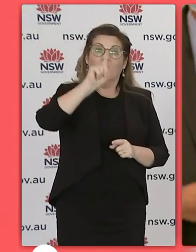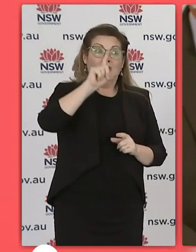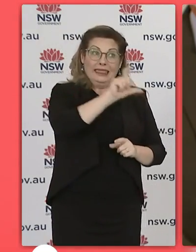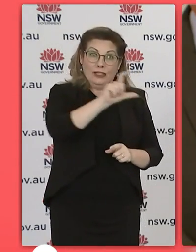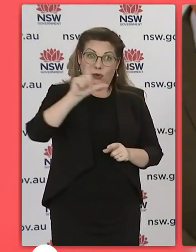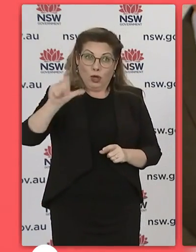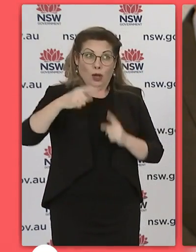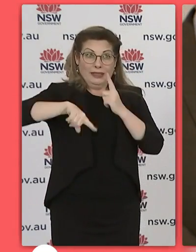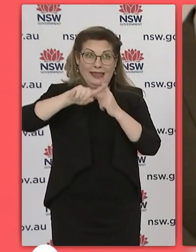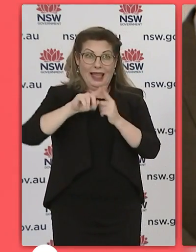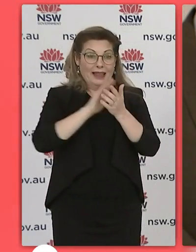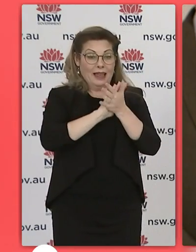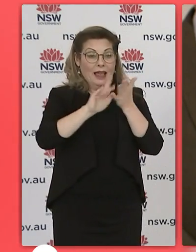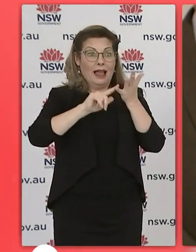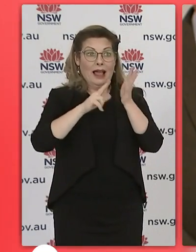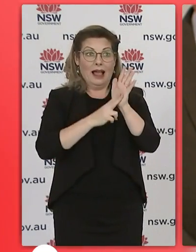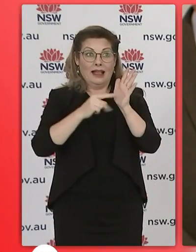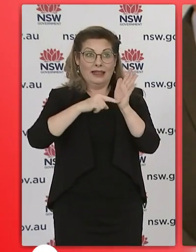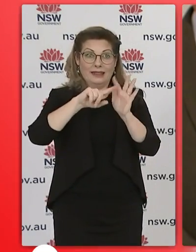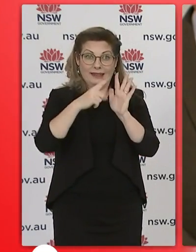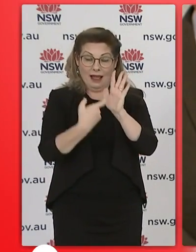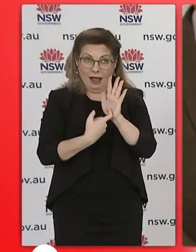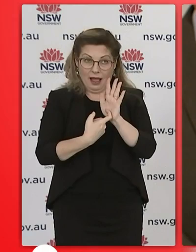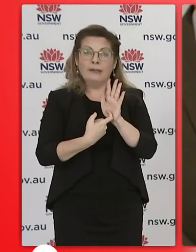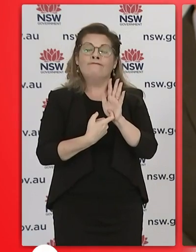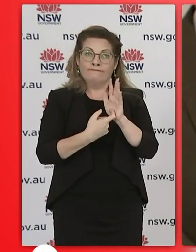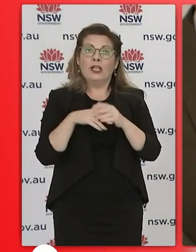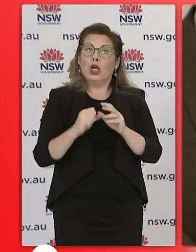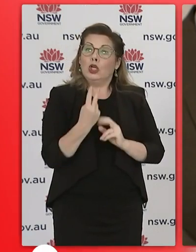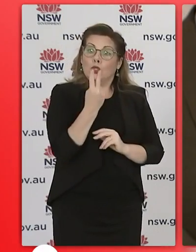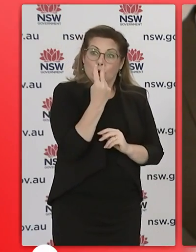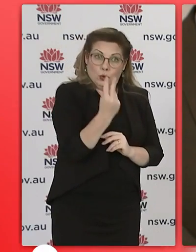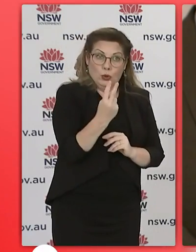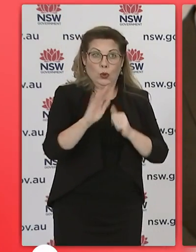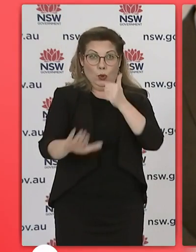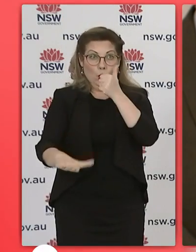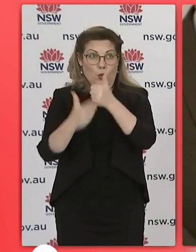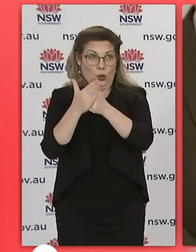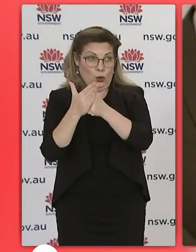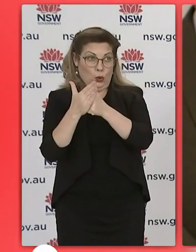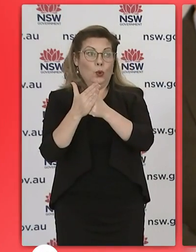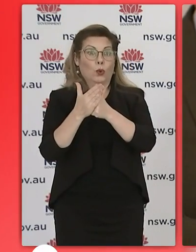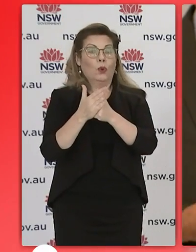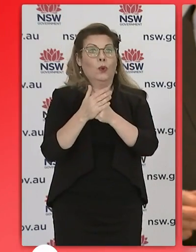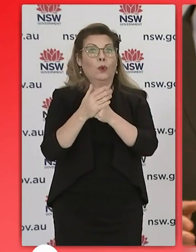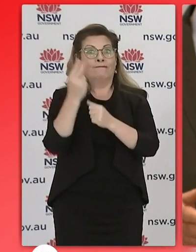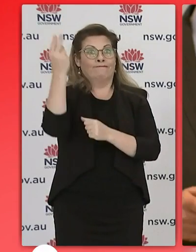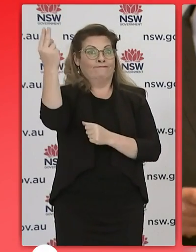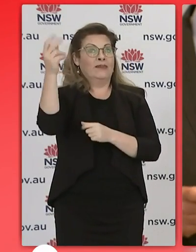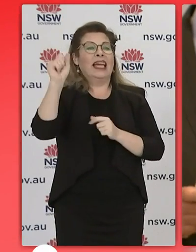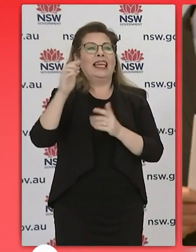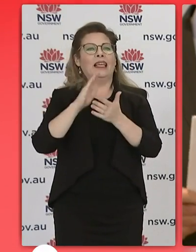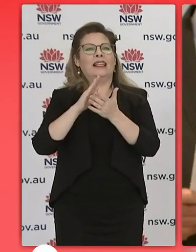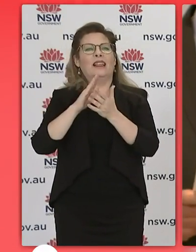have been two new cases of covert in the newcastle area there have not been any new cases reported from central coast